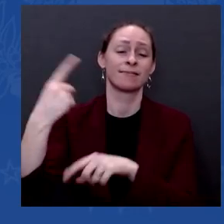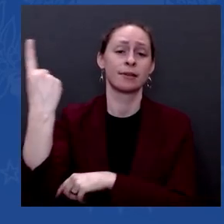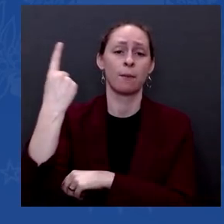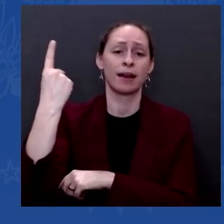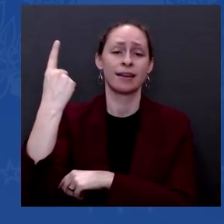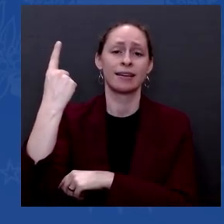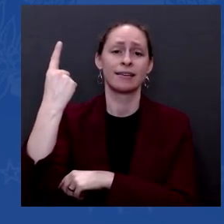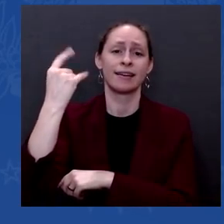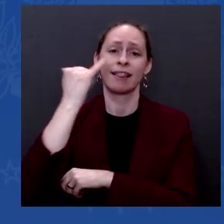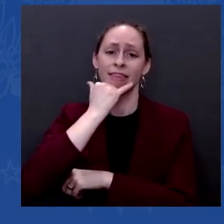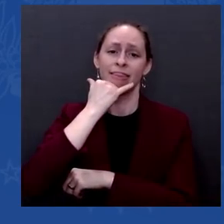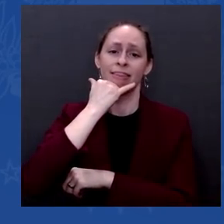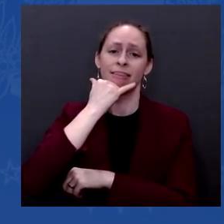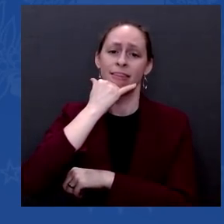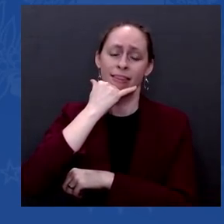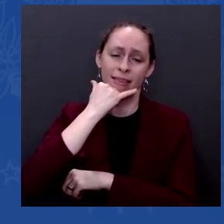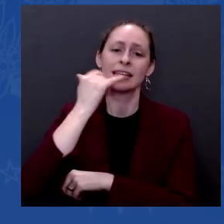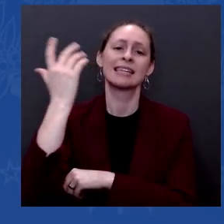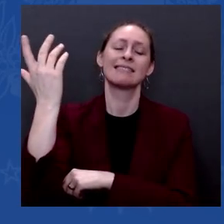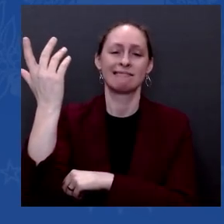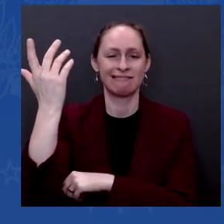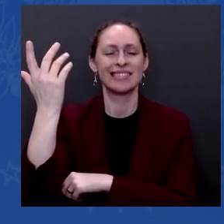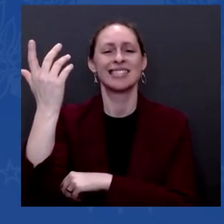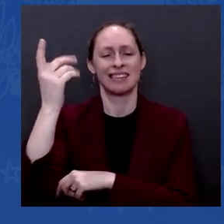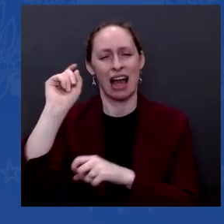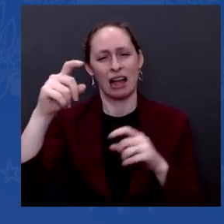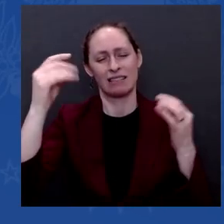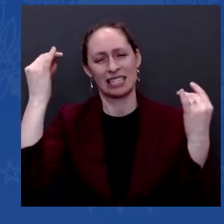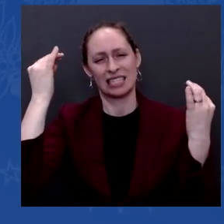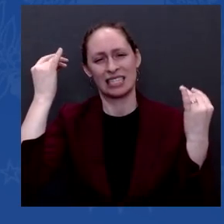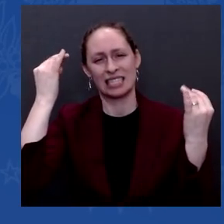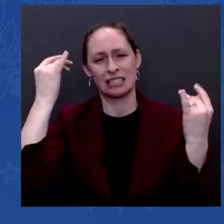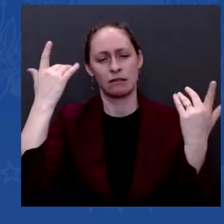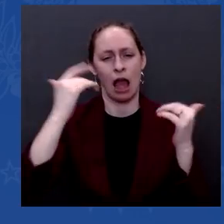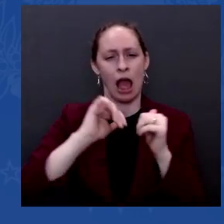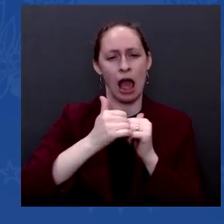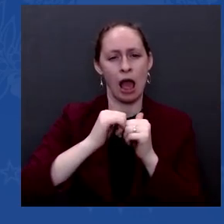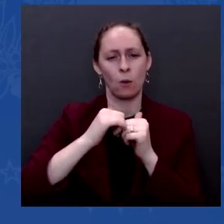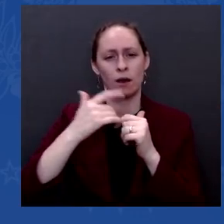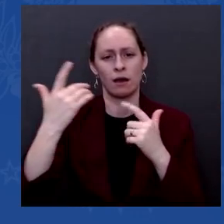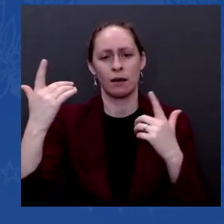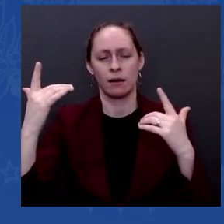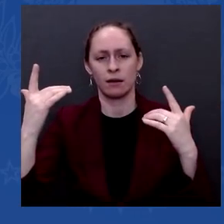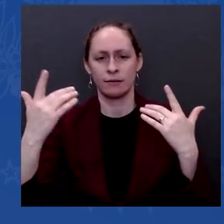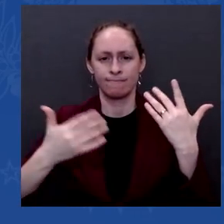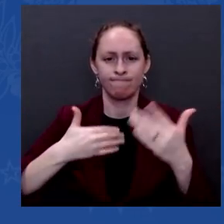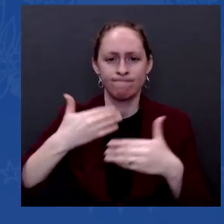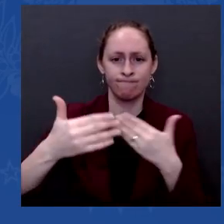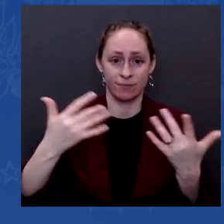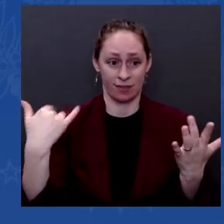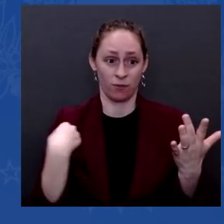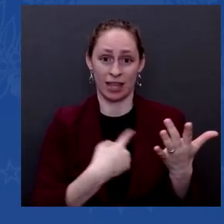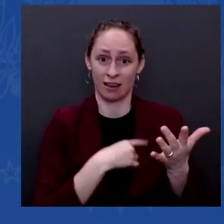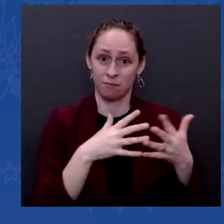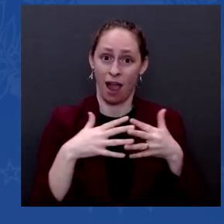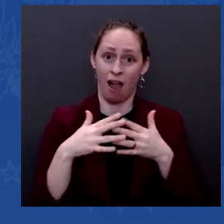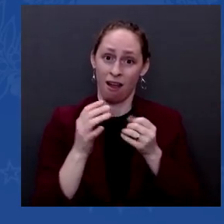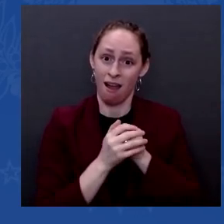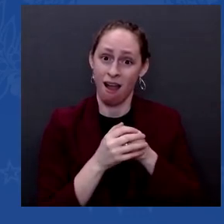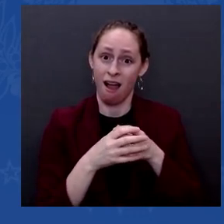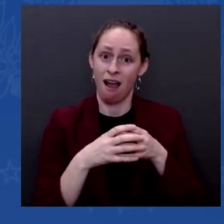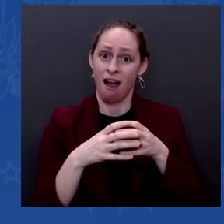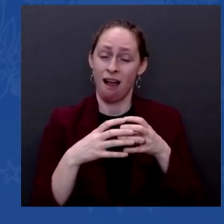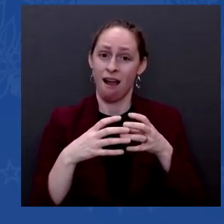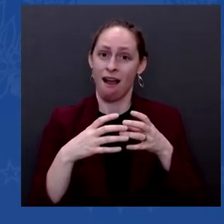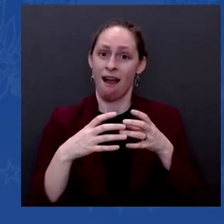What is the trajectory of the country? Is it moving in the right direction now? I don't know how we can say it's not. I understand